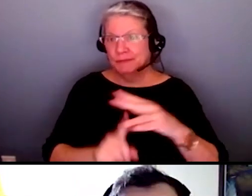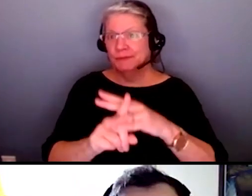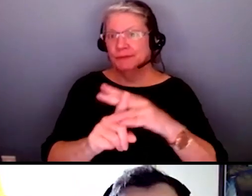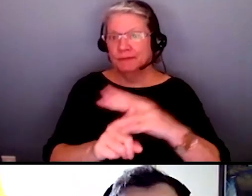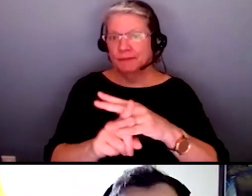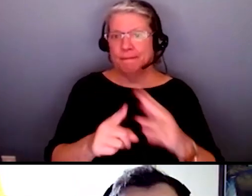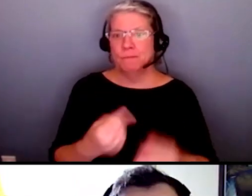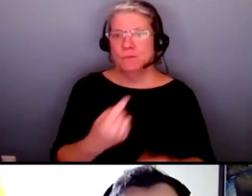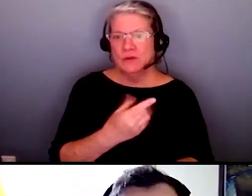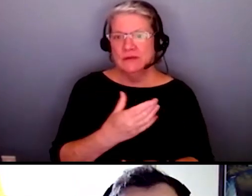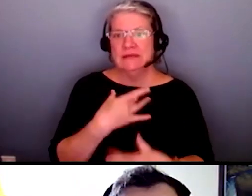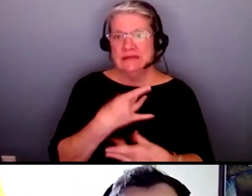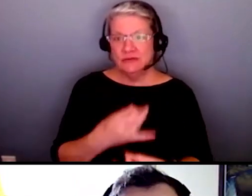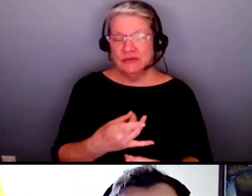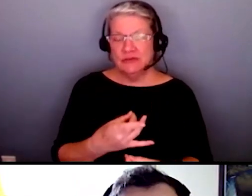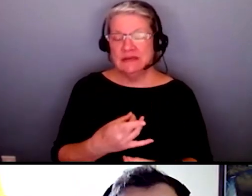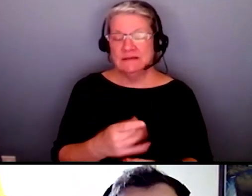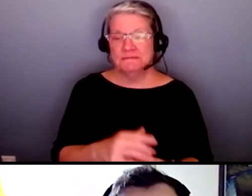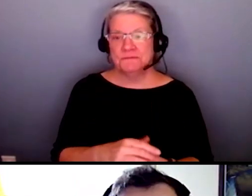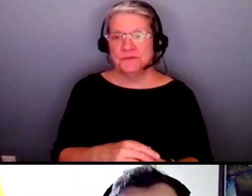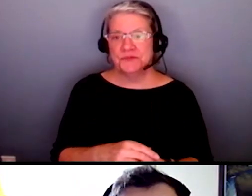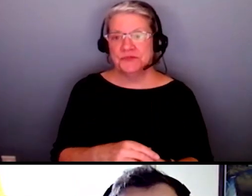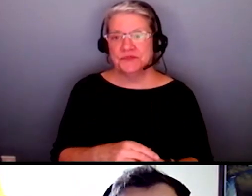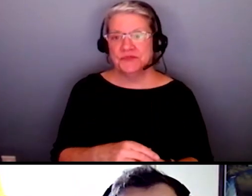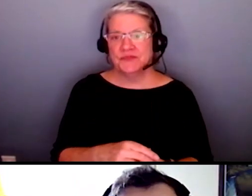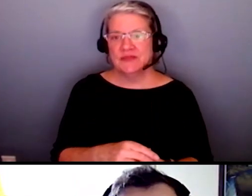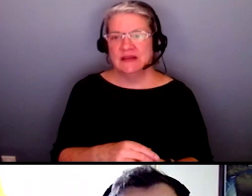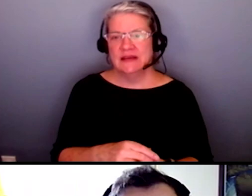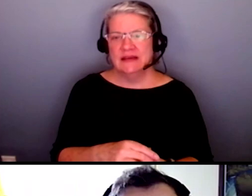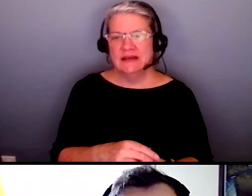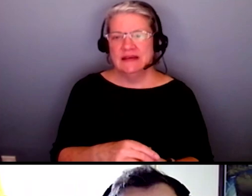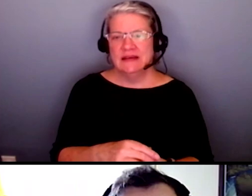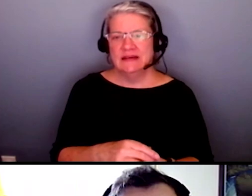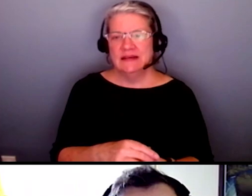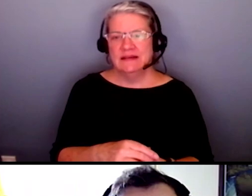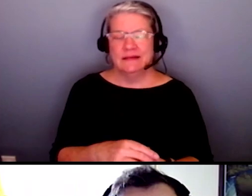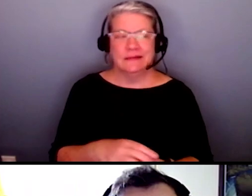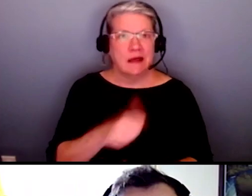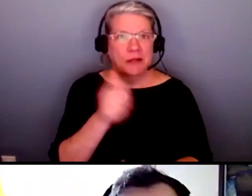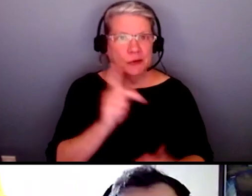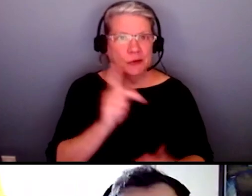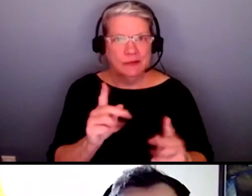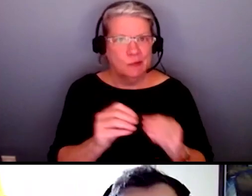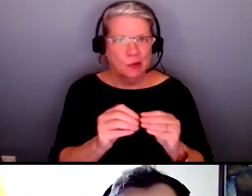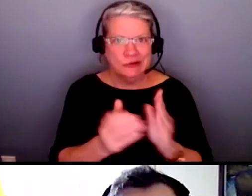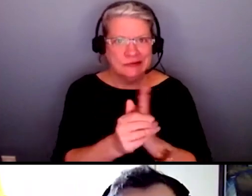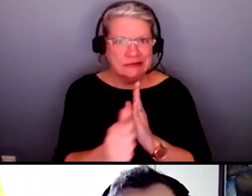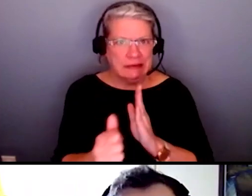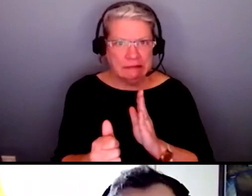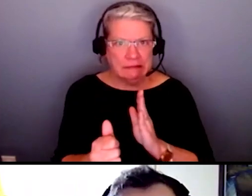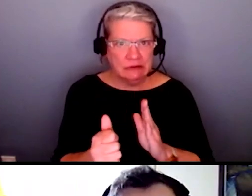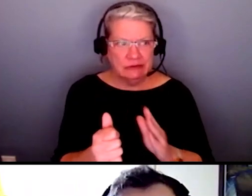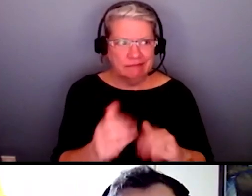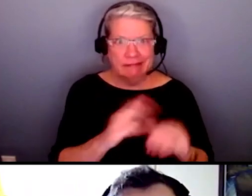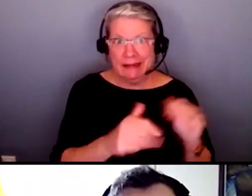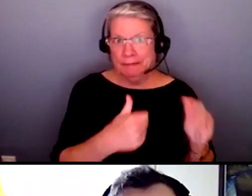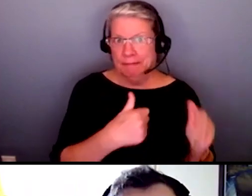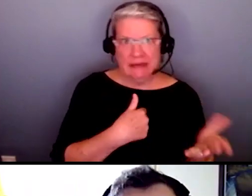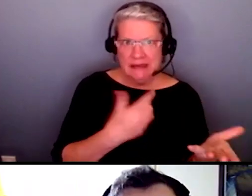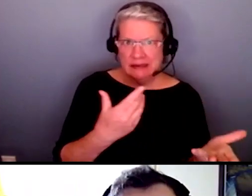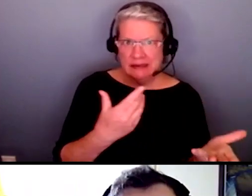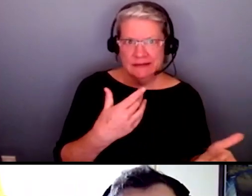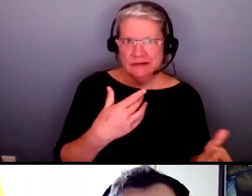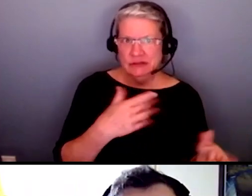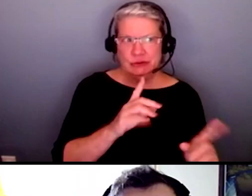I find interesting and I think there's a lot more well-versed people on this call than myself to be able to